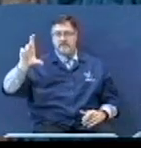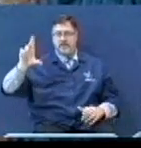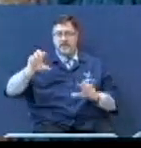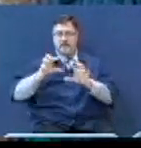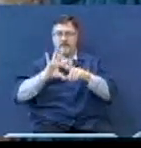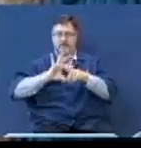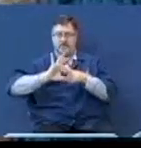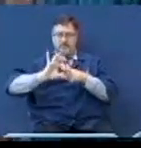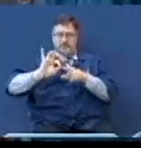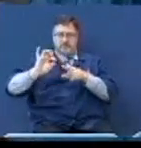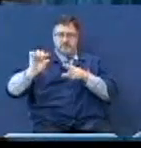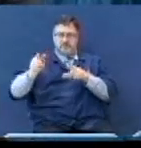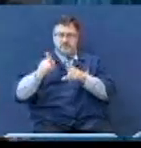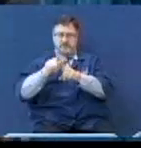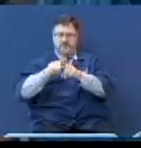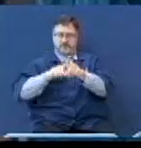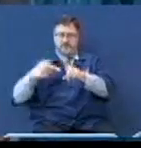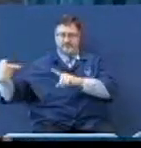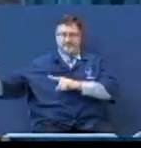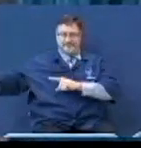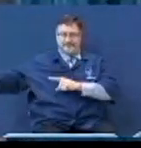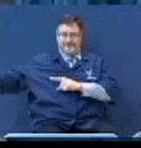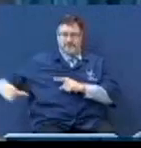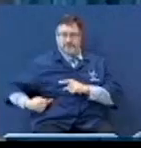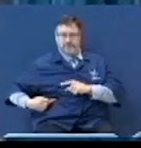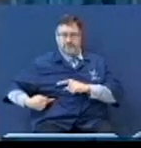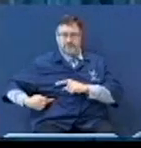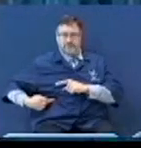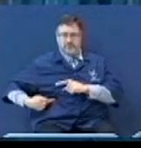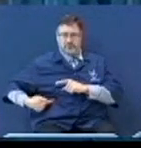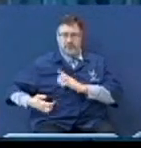I'm gonna tell you a little bit about that spear I'm winding down